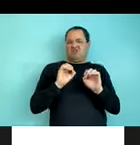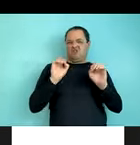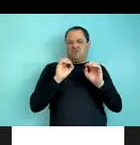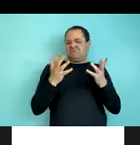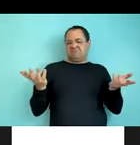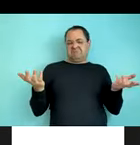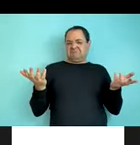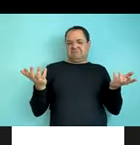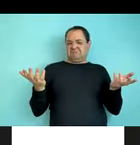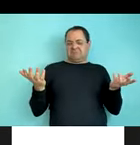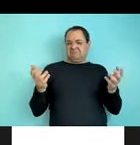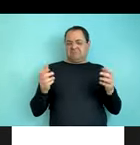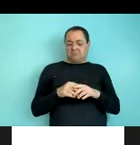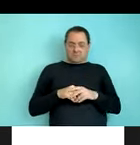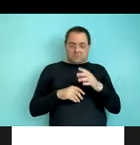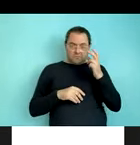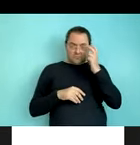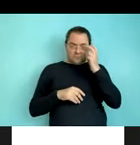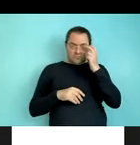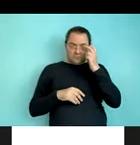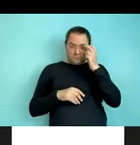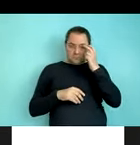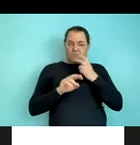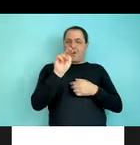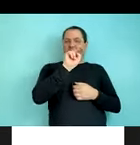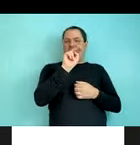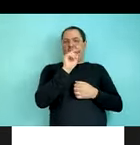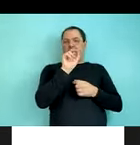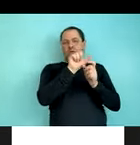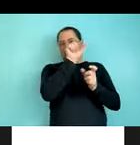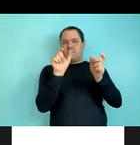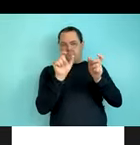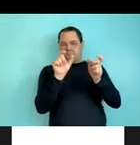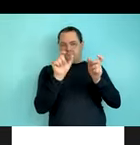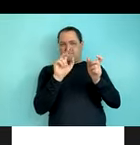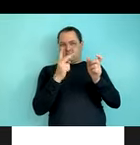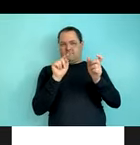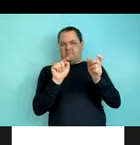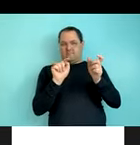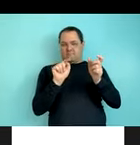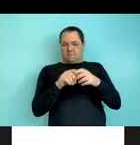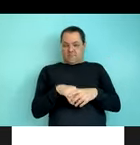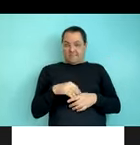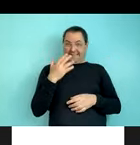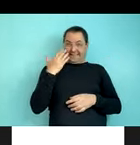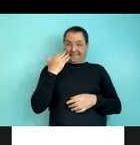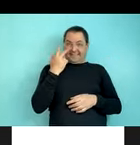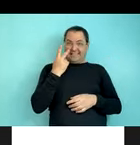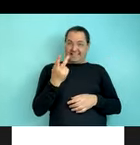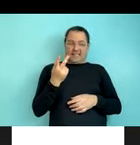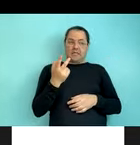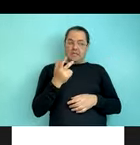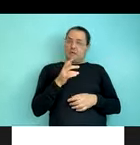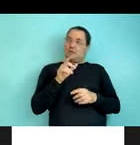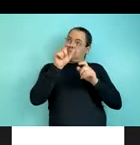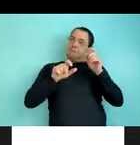these conditions is not significantly different than zero. And this shouldn't be surprising, though, because we just saw from the previous graphs that people were, in fact,